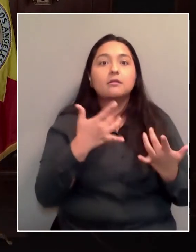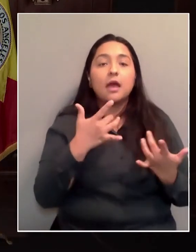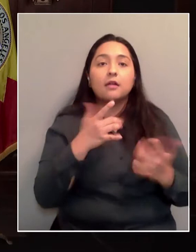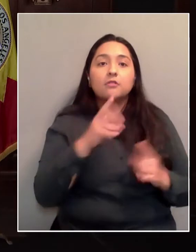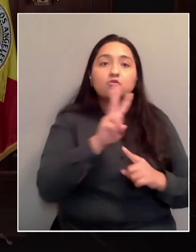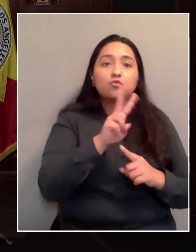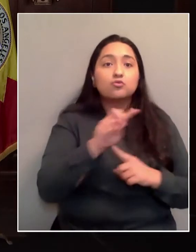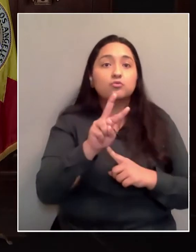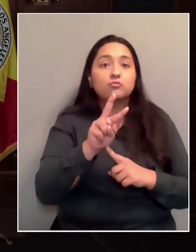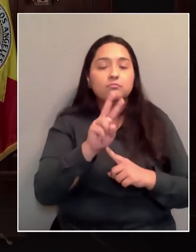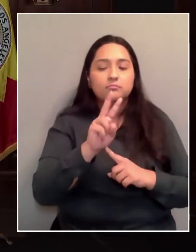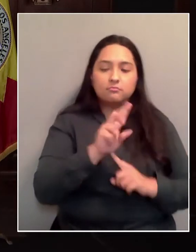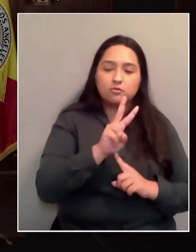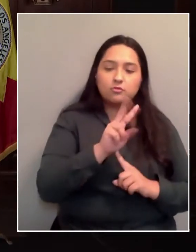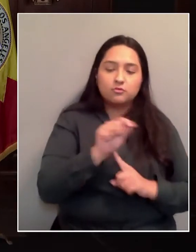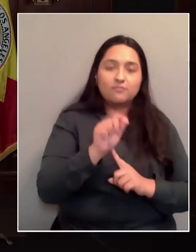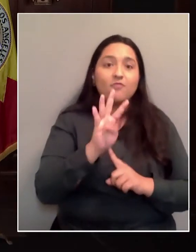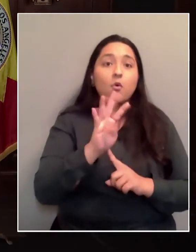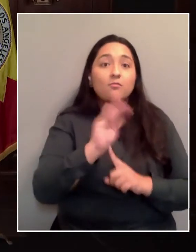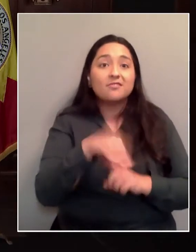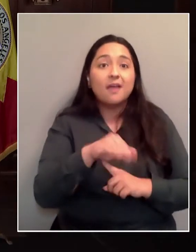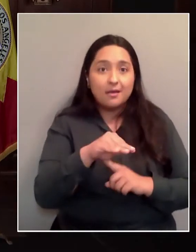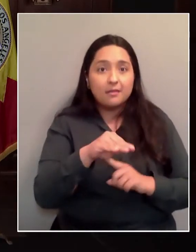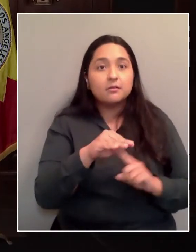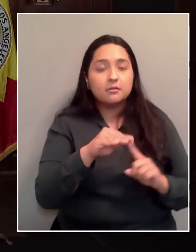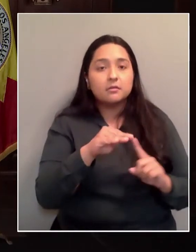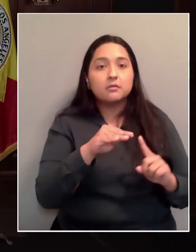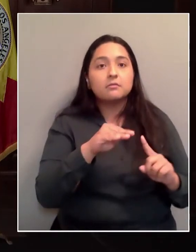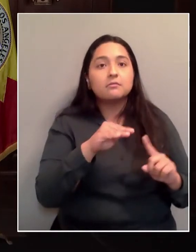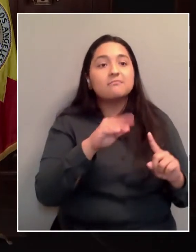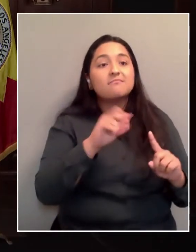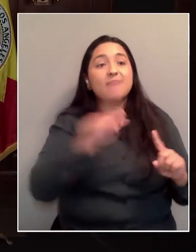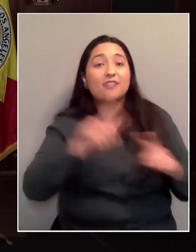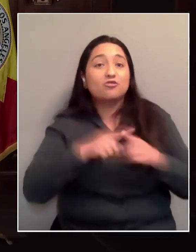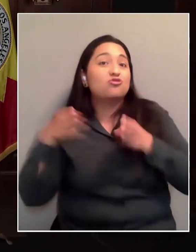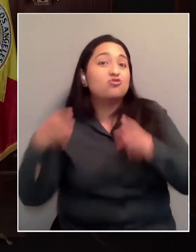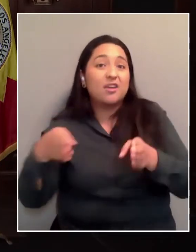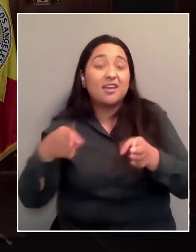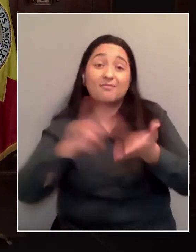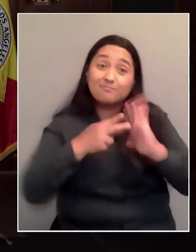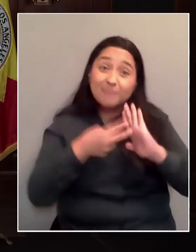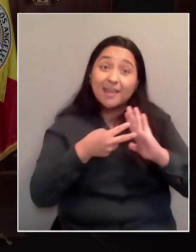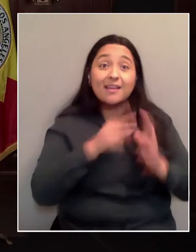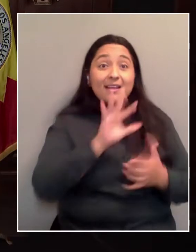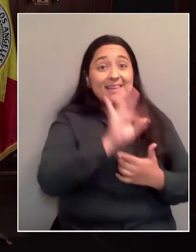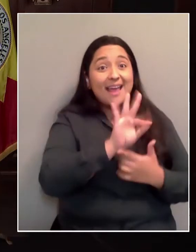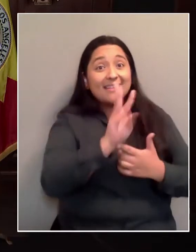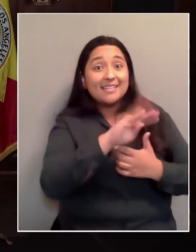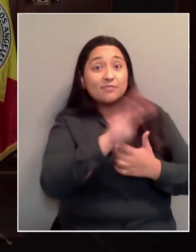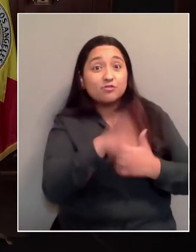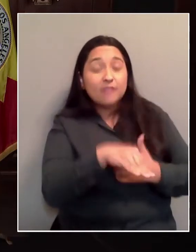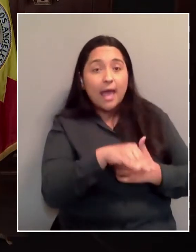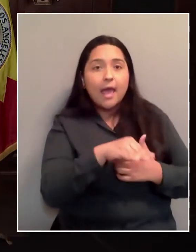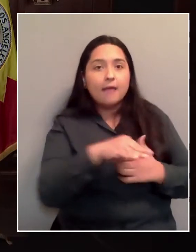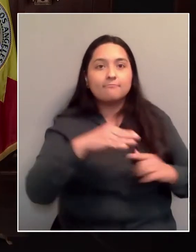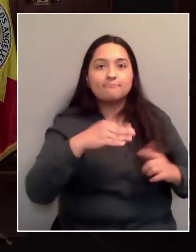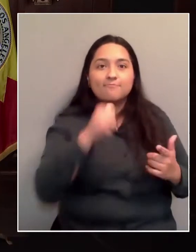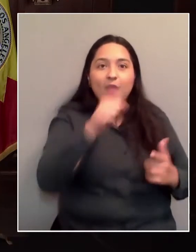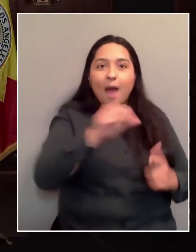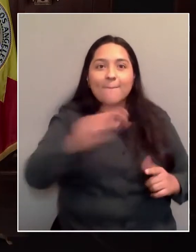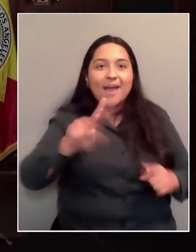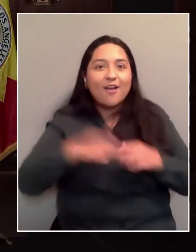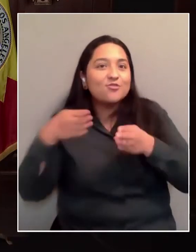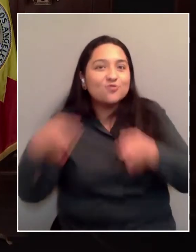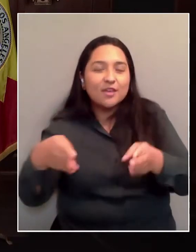the street. So between 96 and 98 percent have not gone back to the street without some sort of solution. That's a pretty amazing statistic.